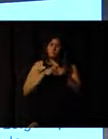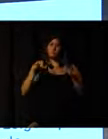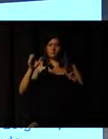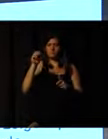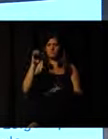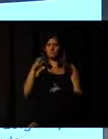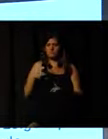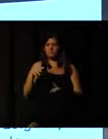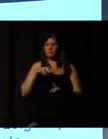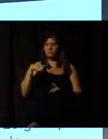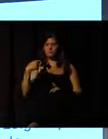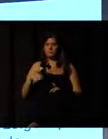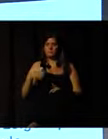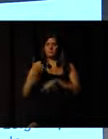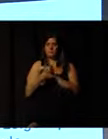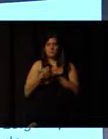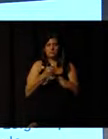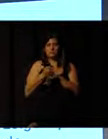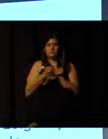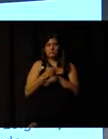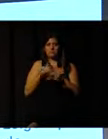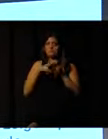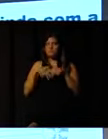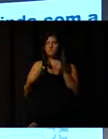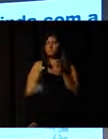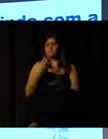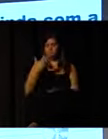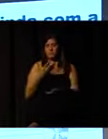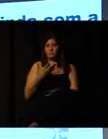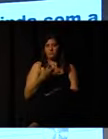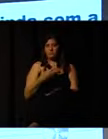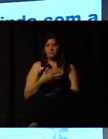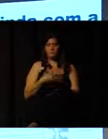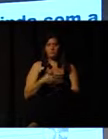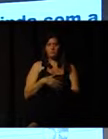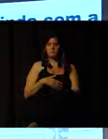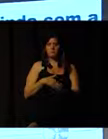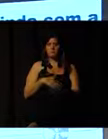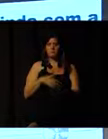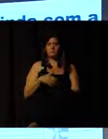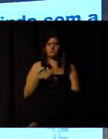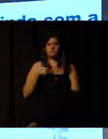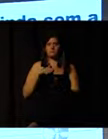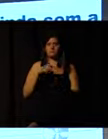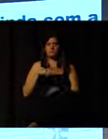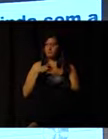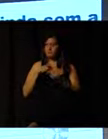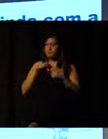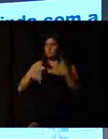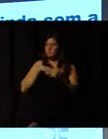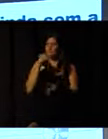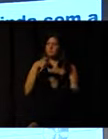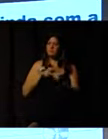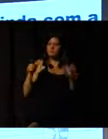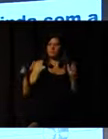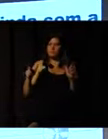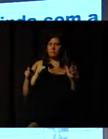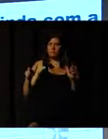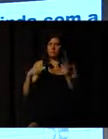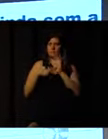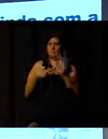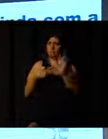So with the growth of YMCA, the need for more professionals. A symbol of our